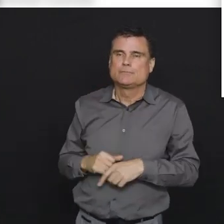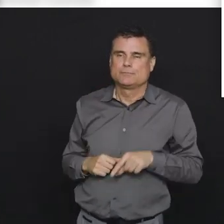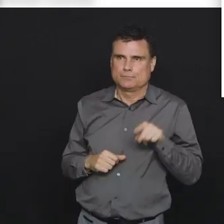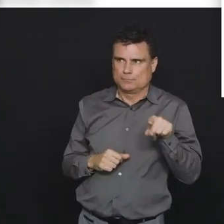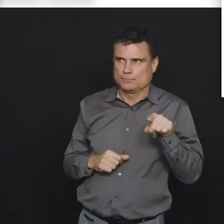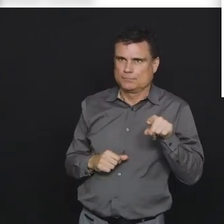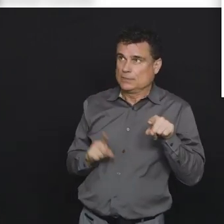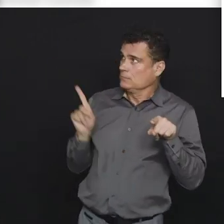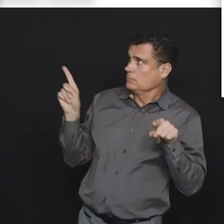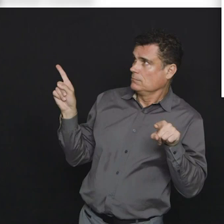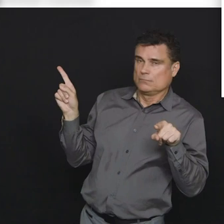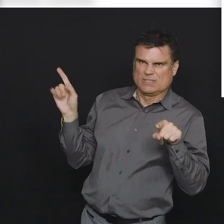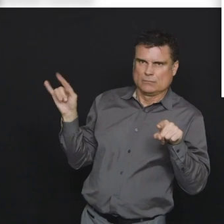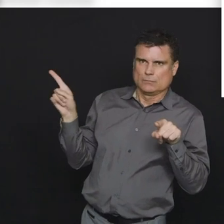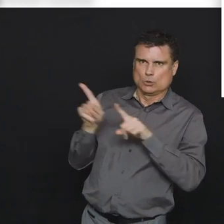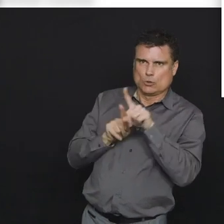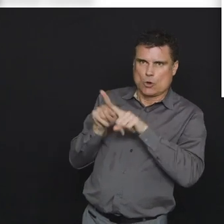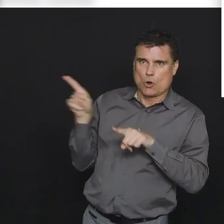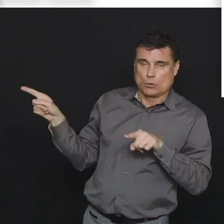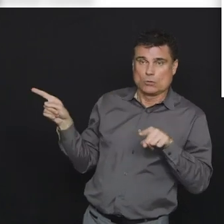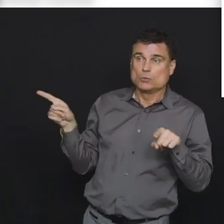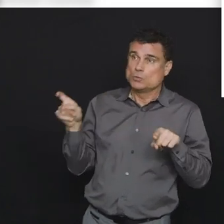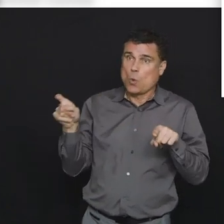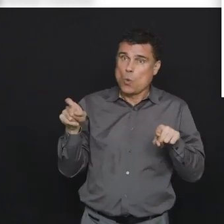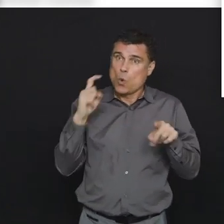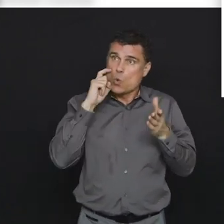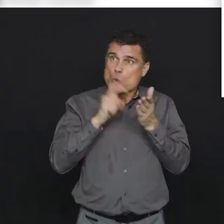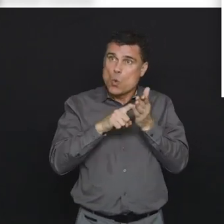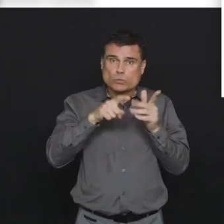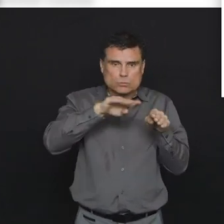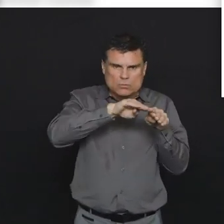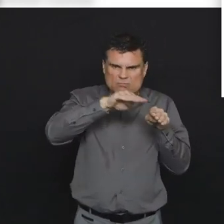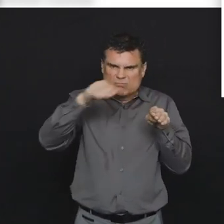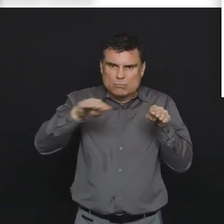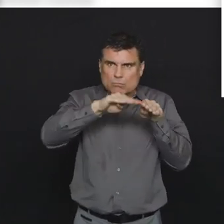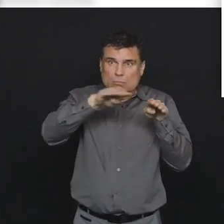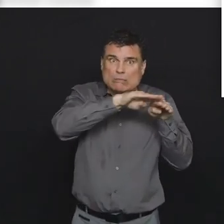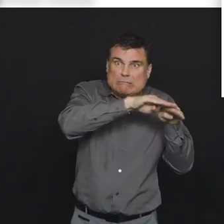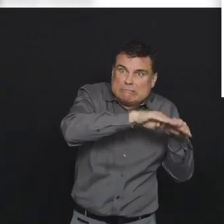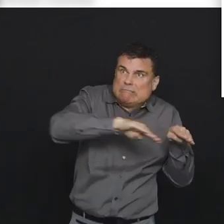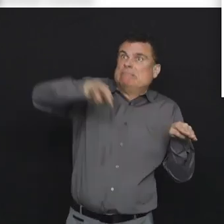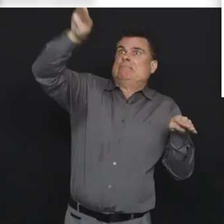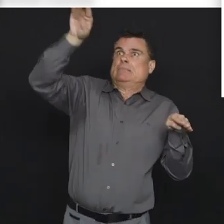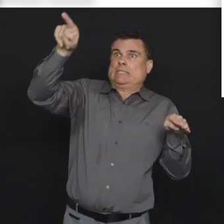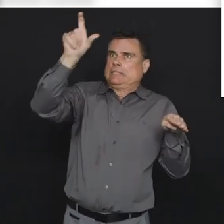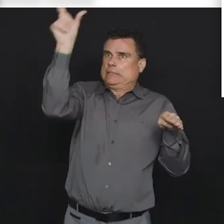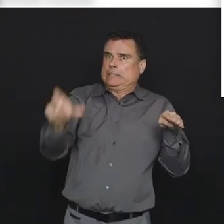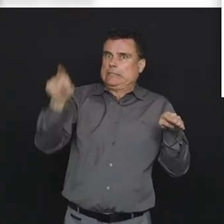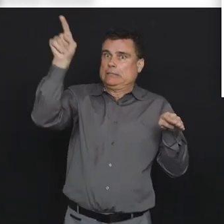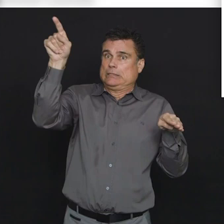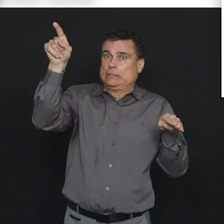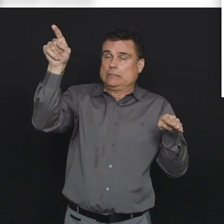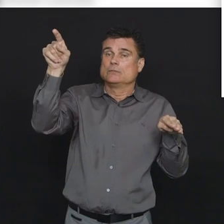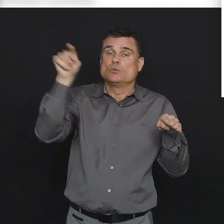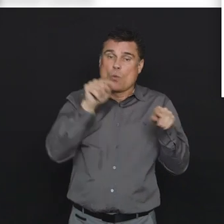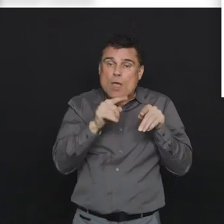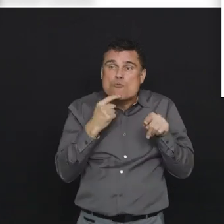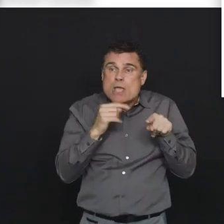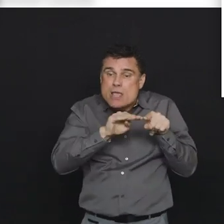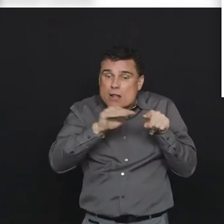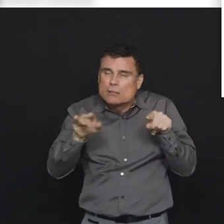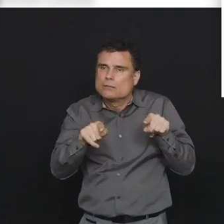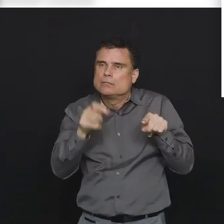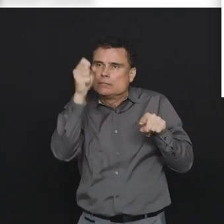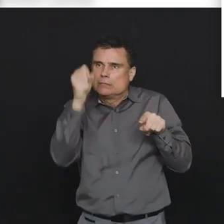we are today based on the work of our epidemiologists. So if you look at those numbers, you'll see the trajectory